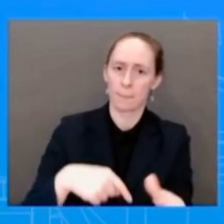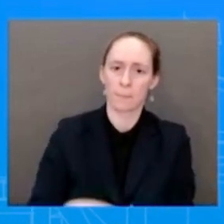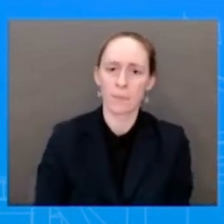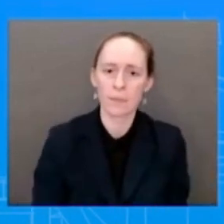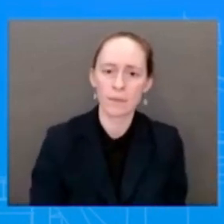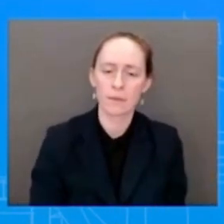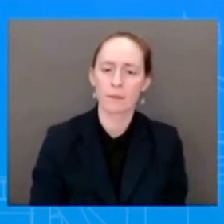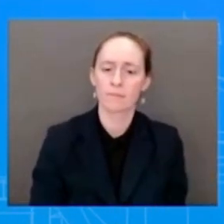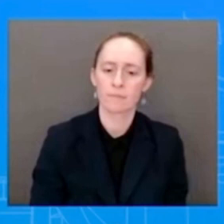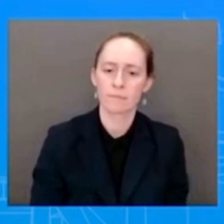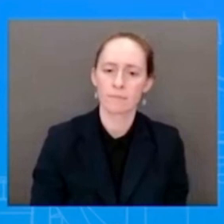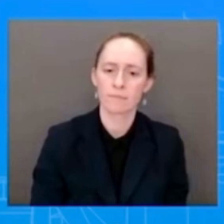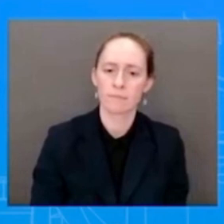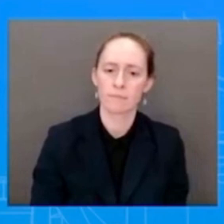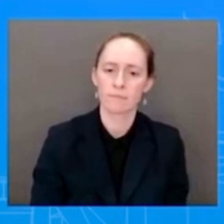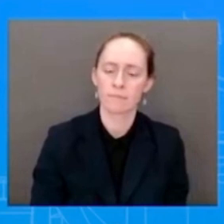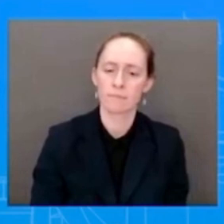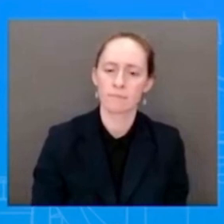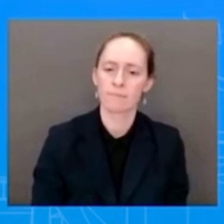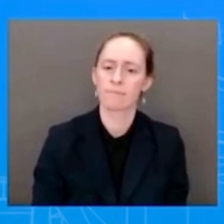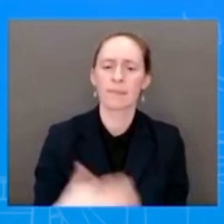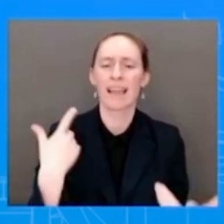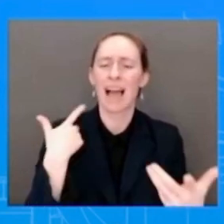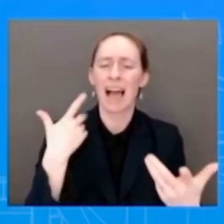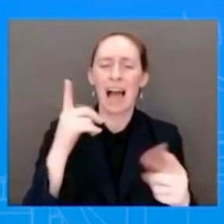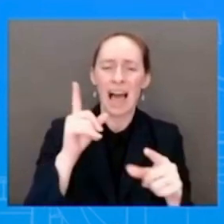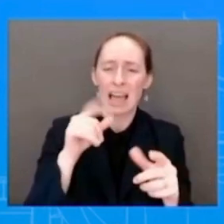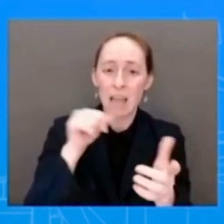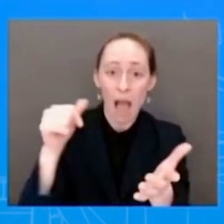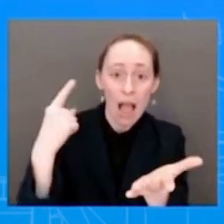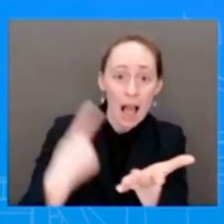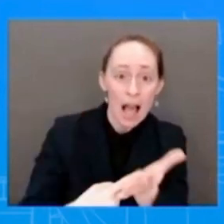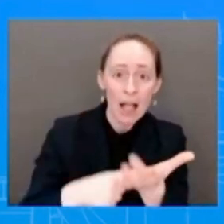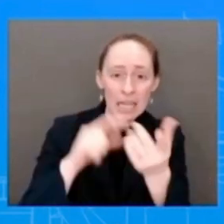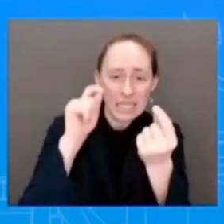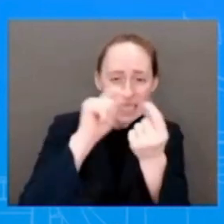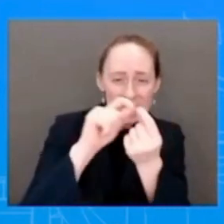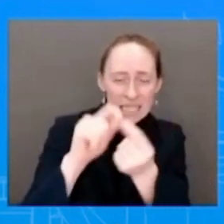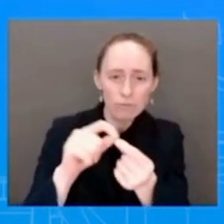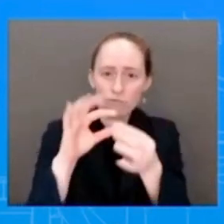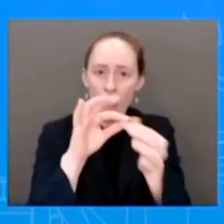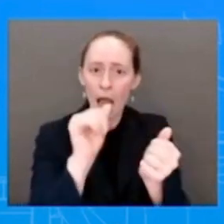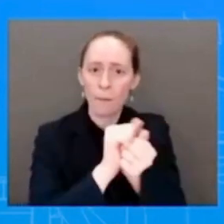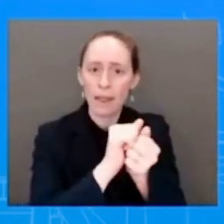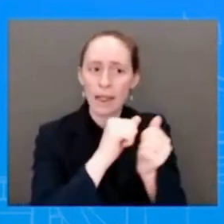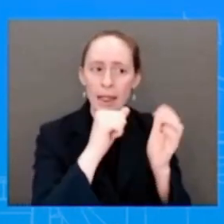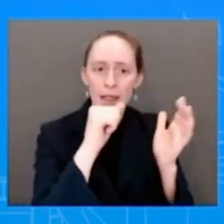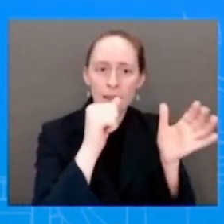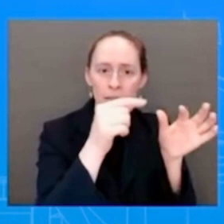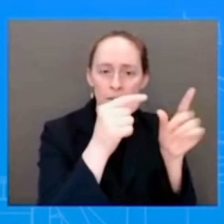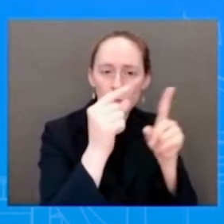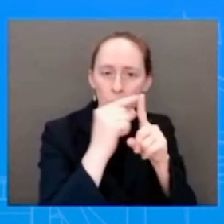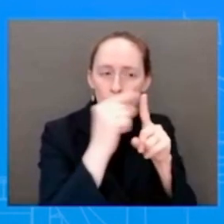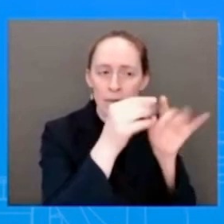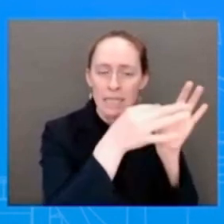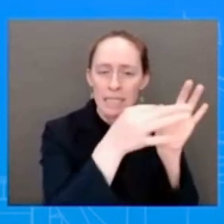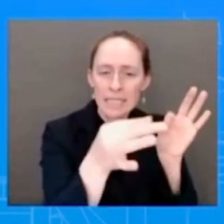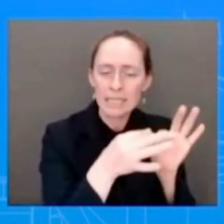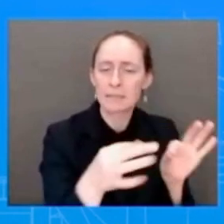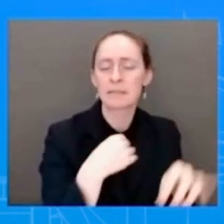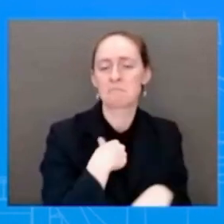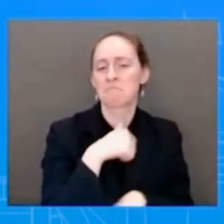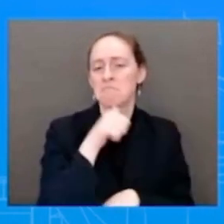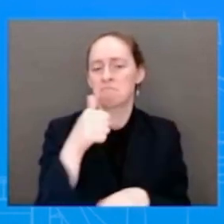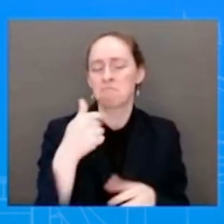for any piece of provision or policy that would be in the legislation. I'm going to allow the President to have his conversation with the